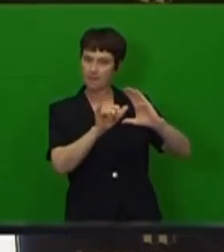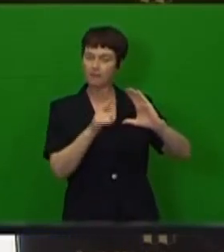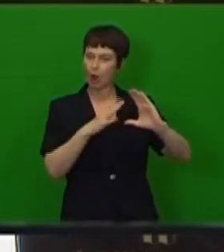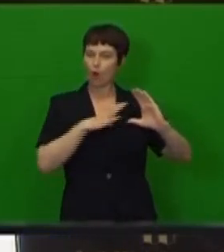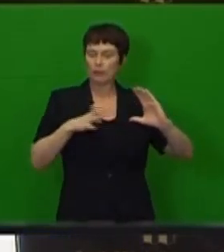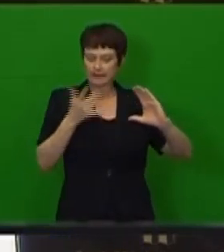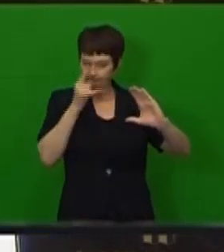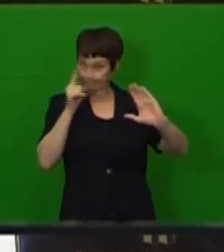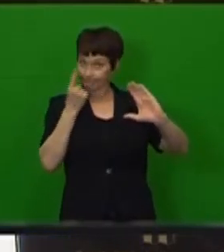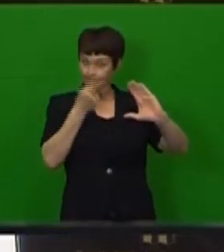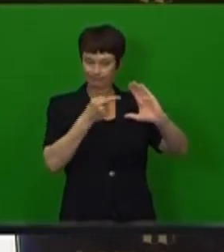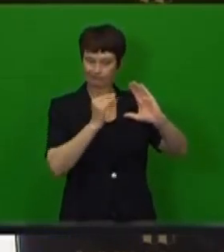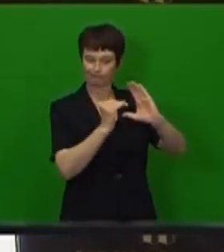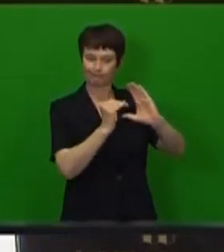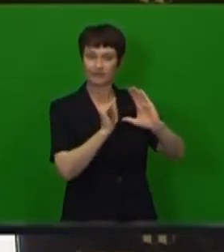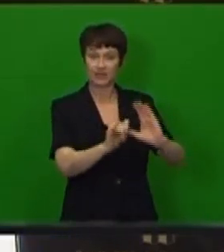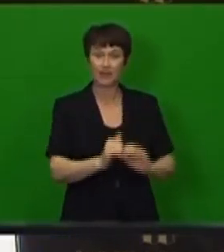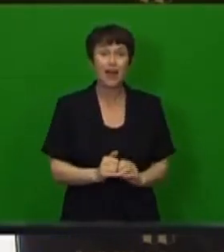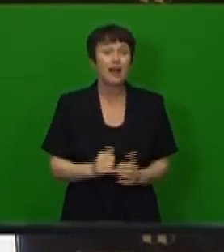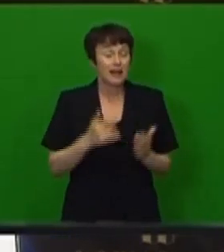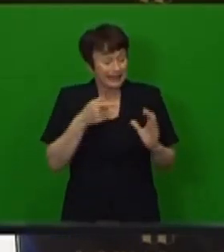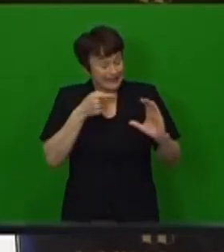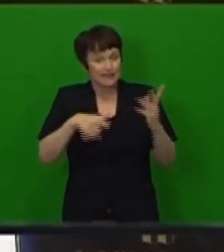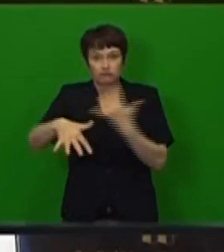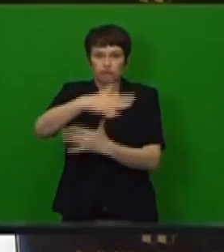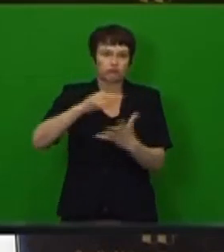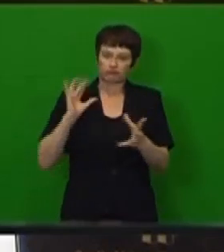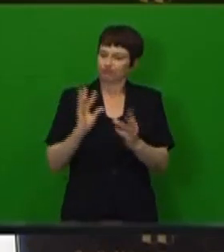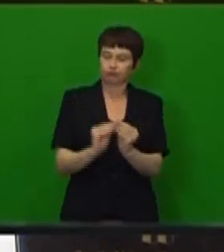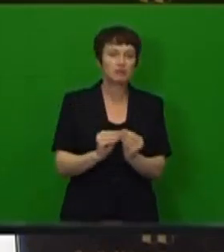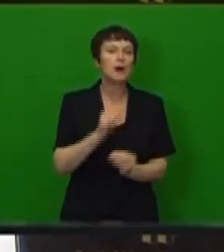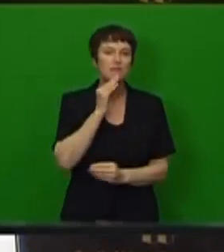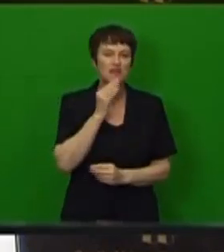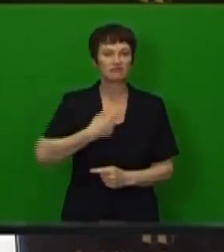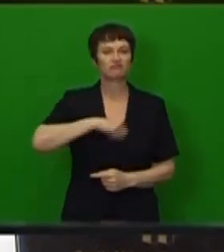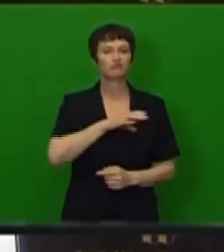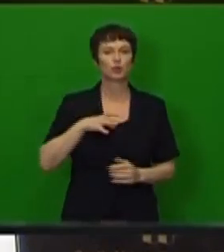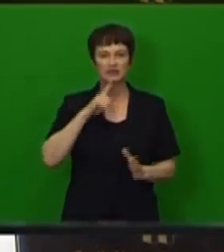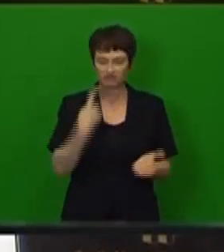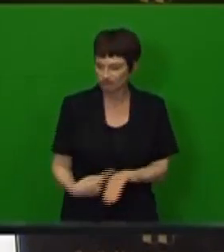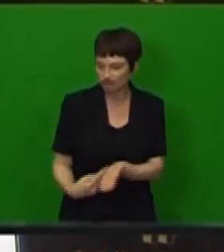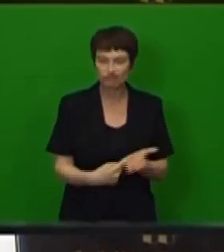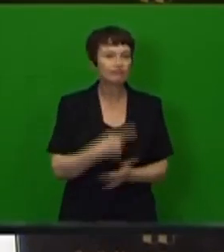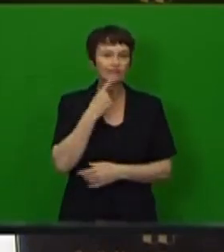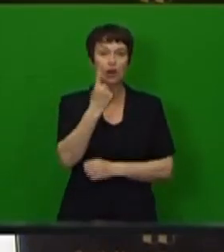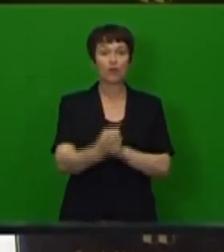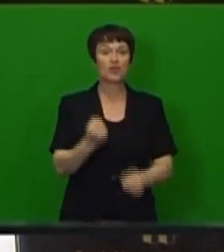the MPC unanimously decided to keep the repurchase rate unchanged at 6.5% per annum.